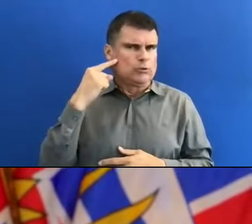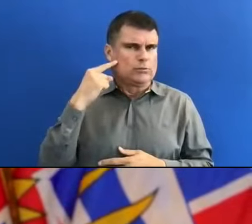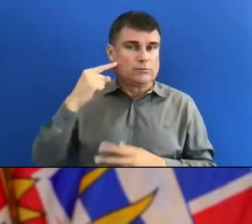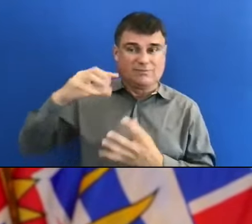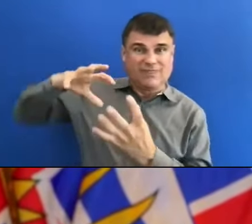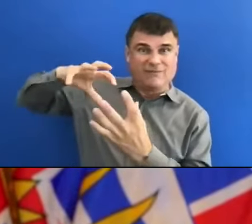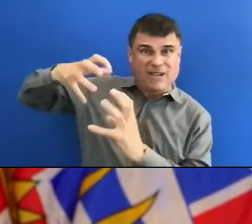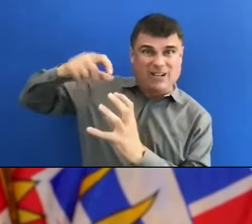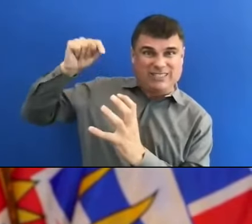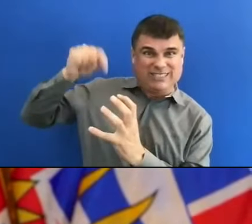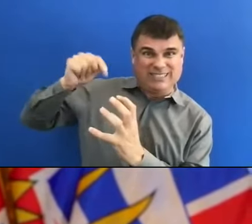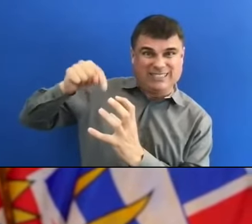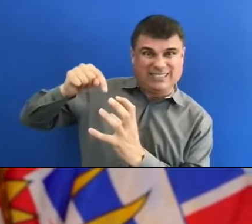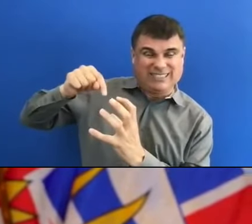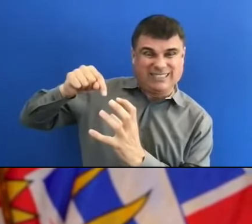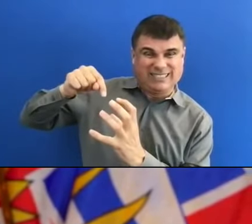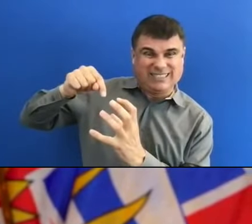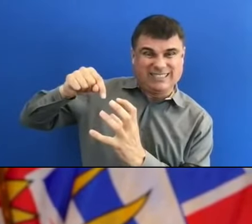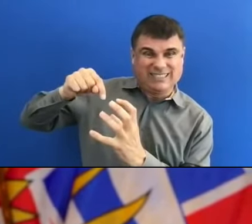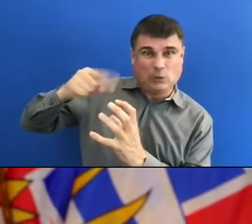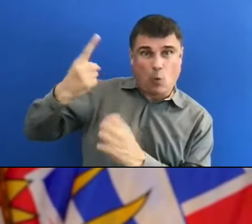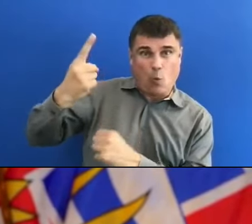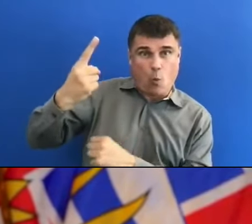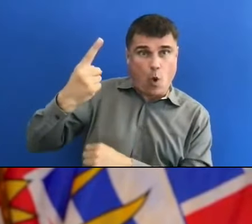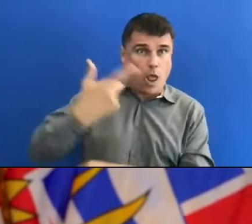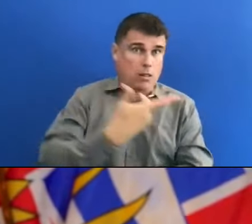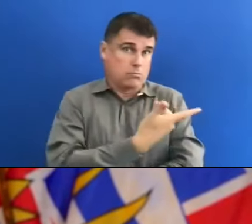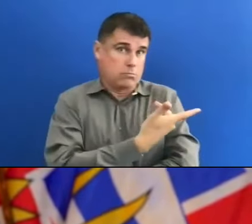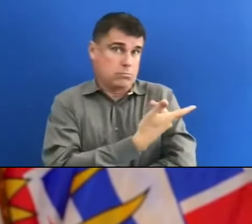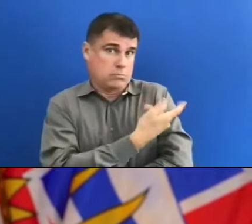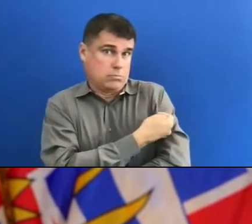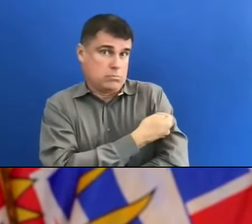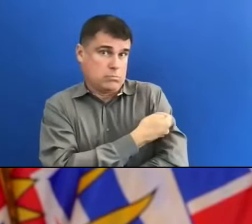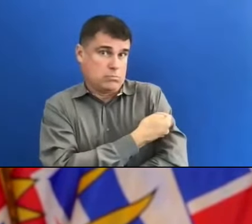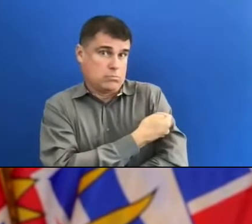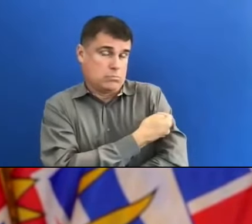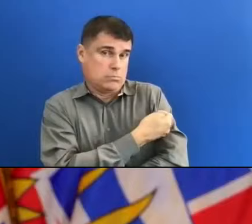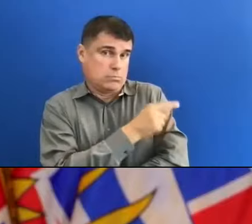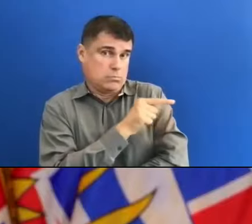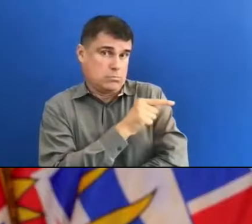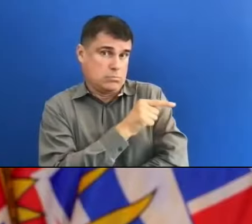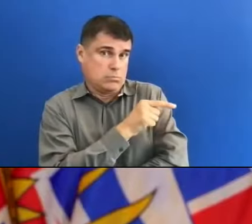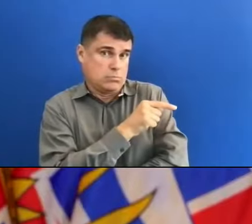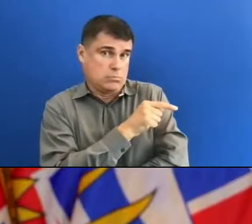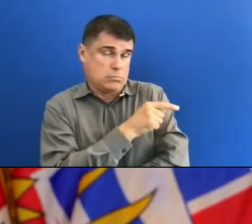why invite the transmission of variants by removing the mask requirement?